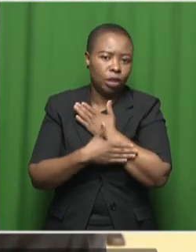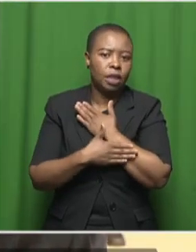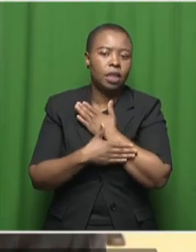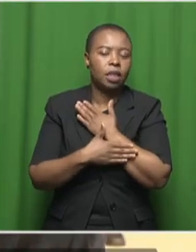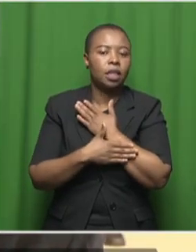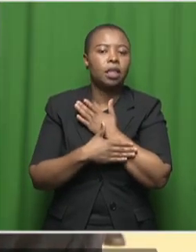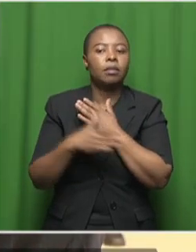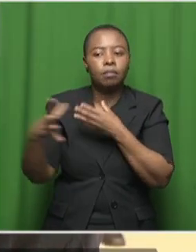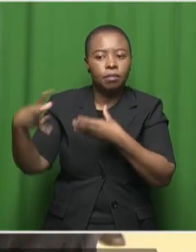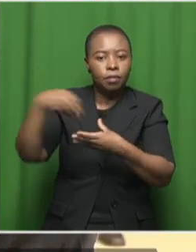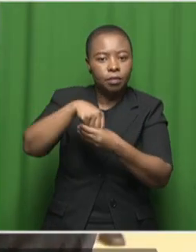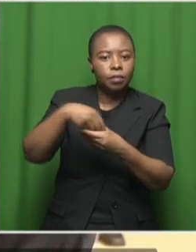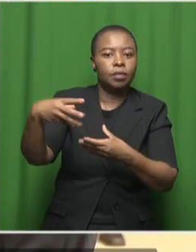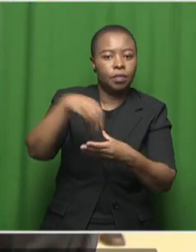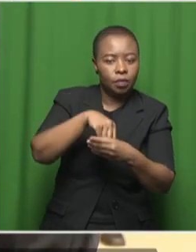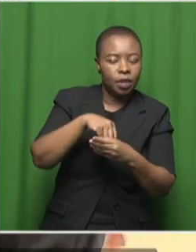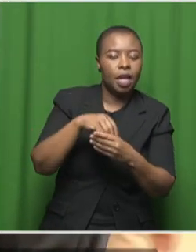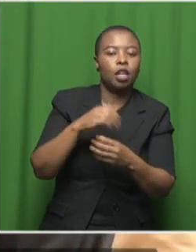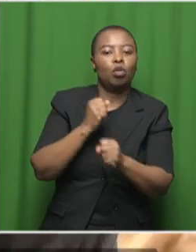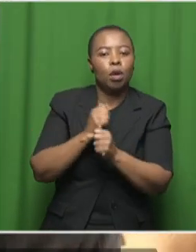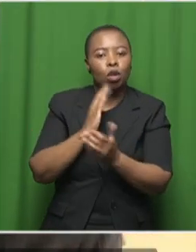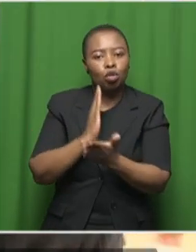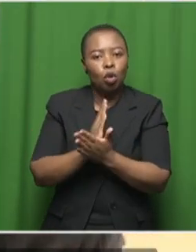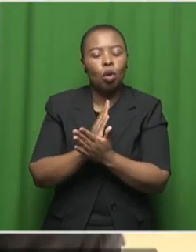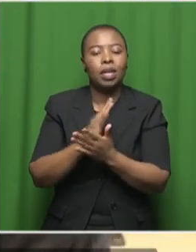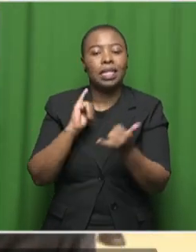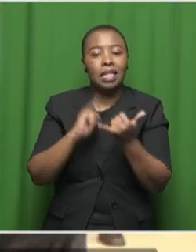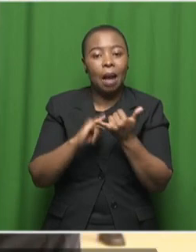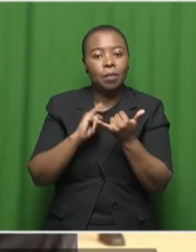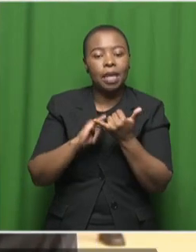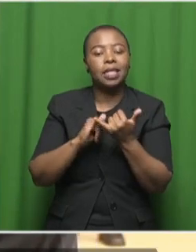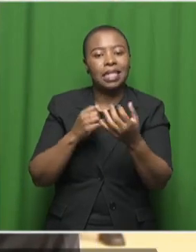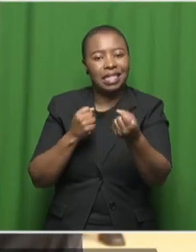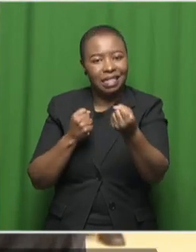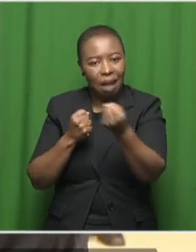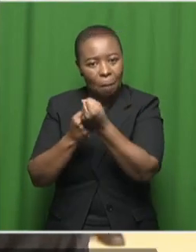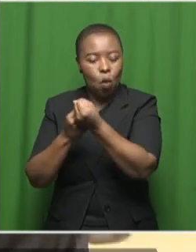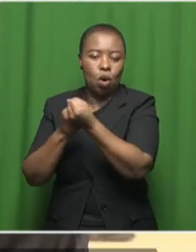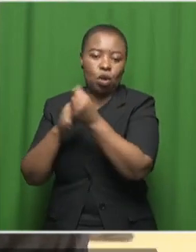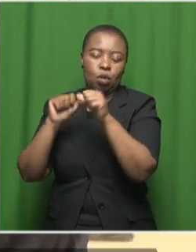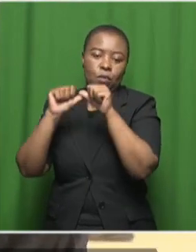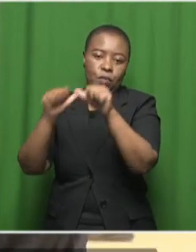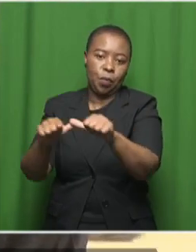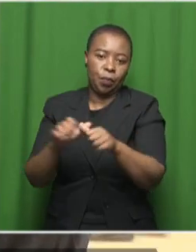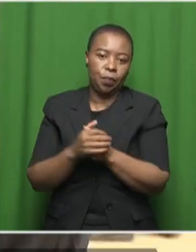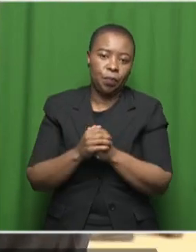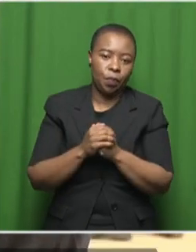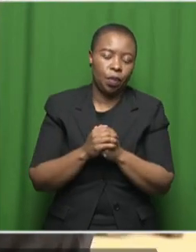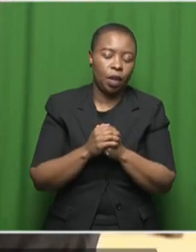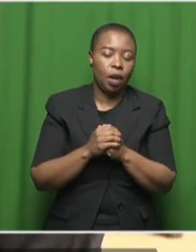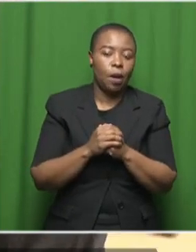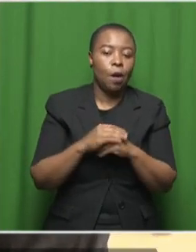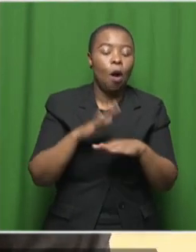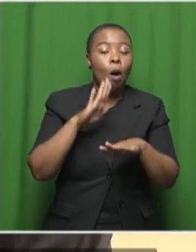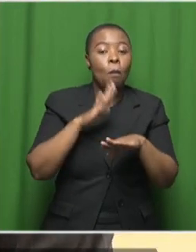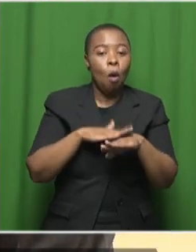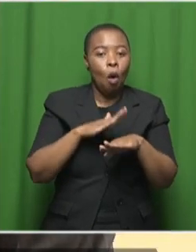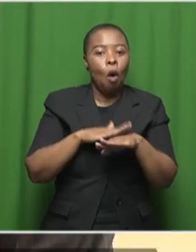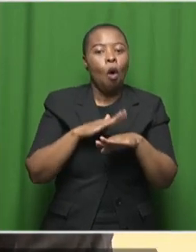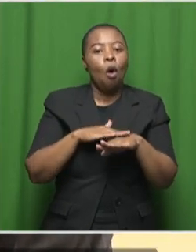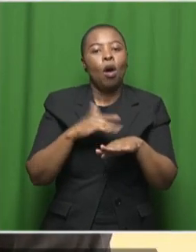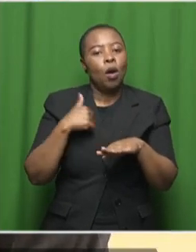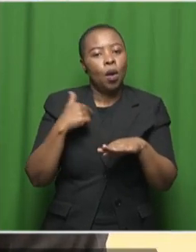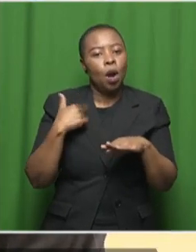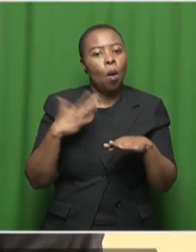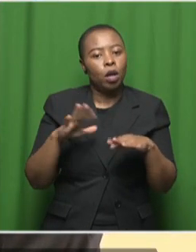support to this subjects but also for TA for for one goal alone we want to make sure that